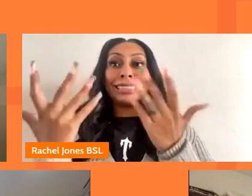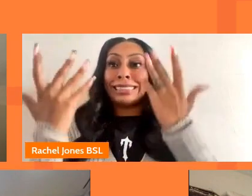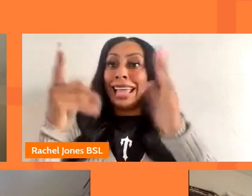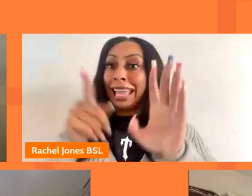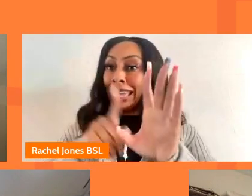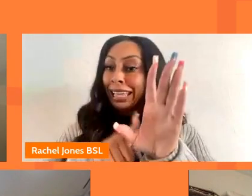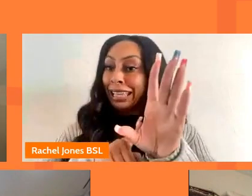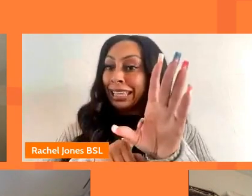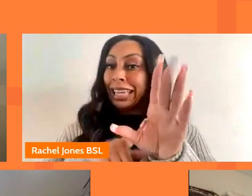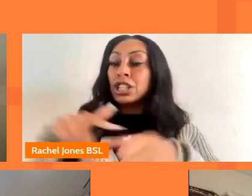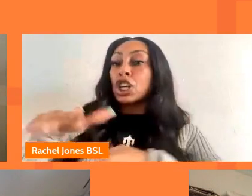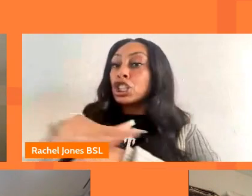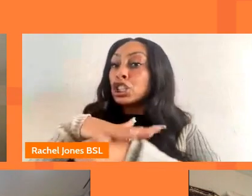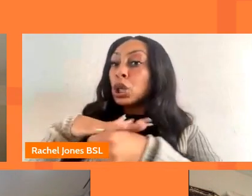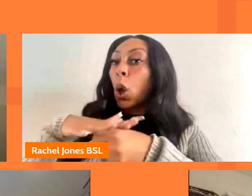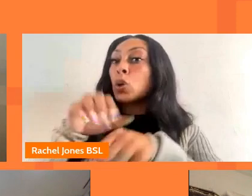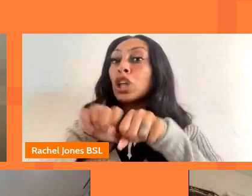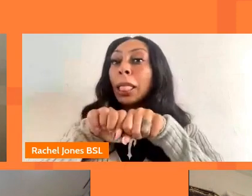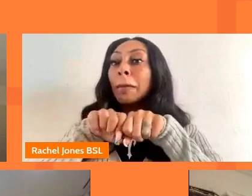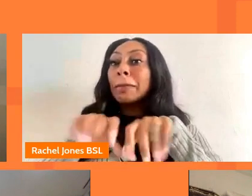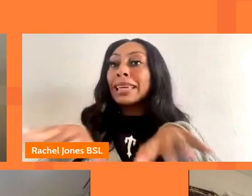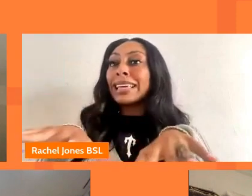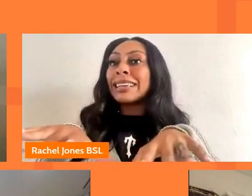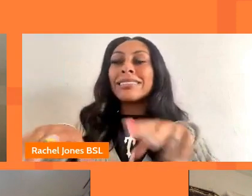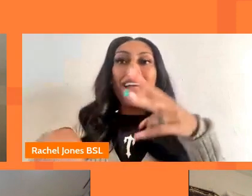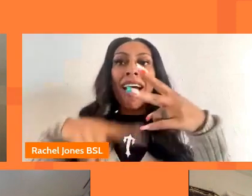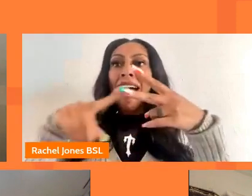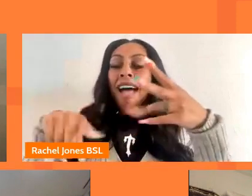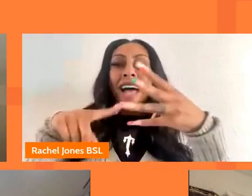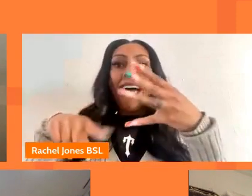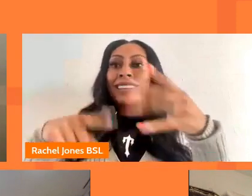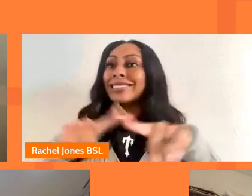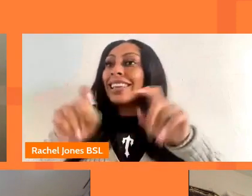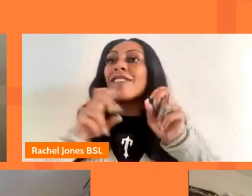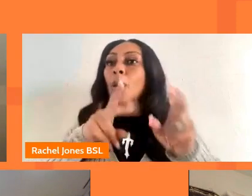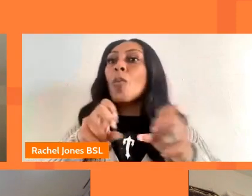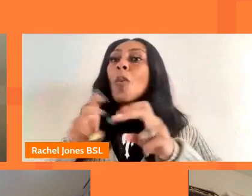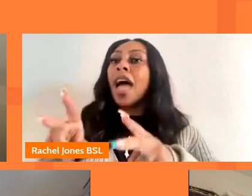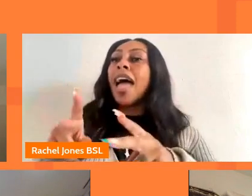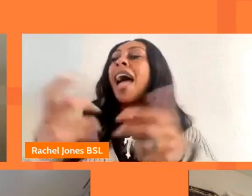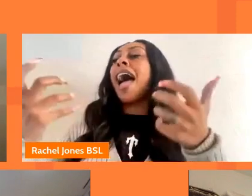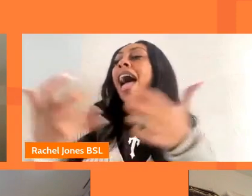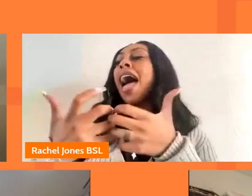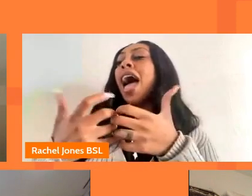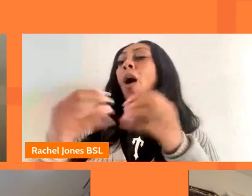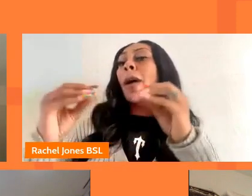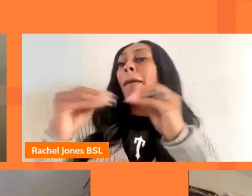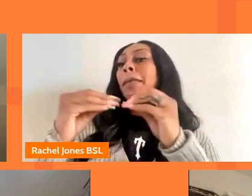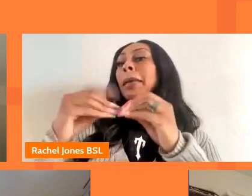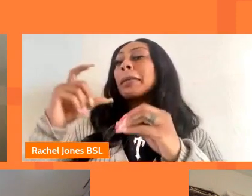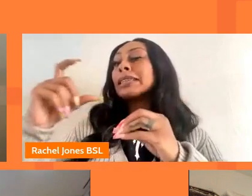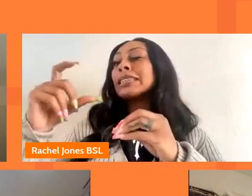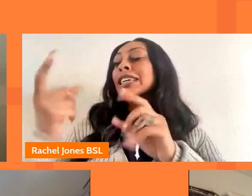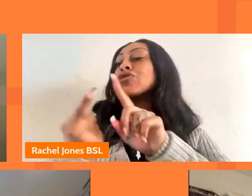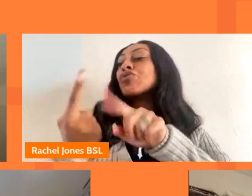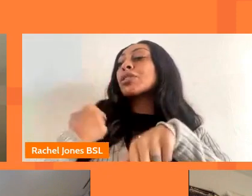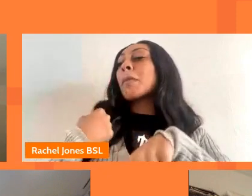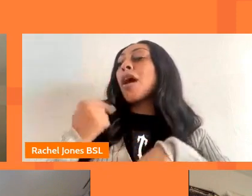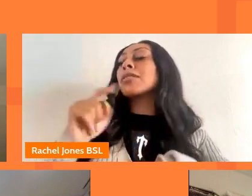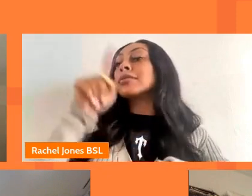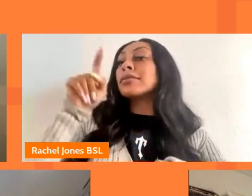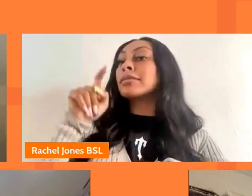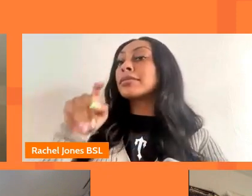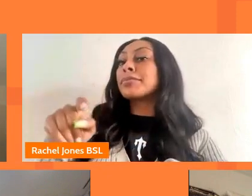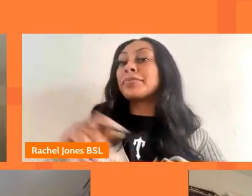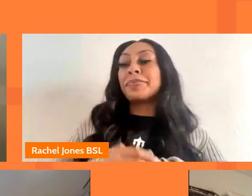other kind of outlets for people to tell their stories on how do you think the bbc is is responding to that and what do you think the opportunities